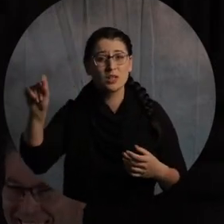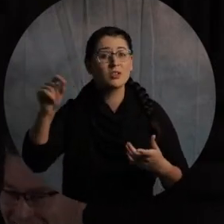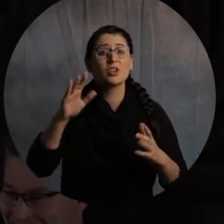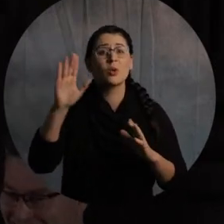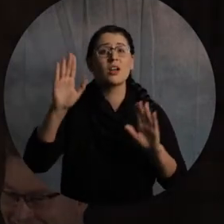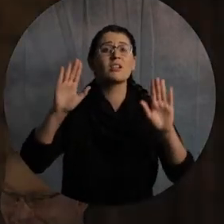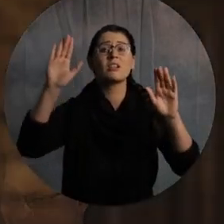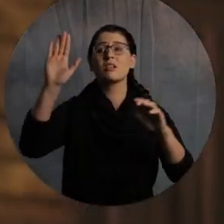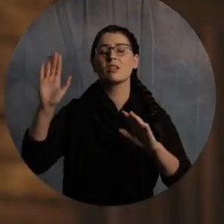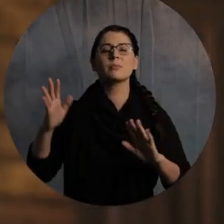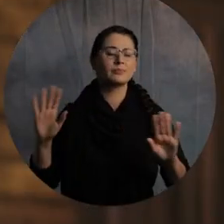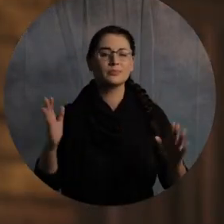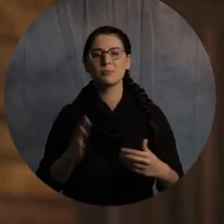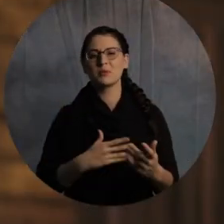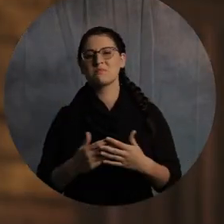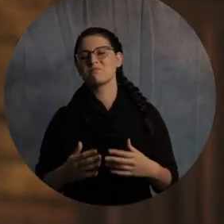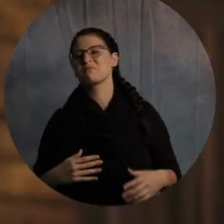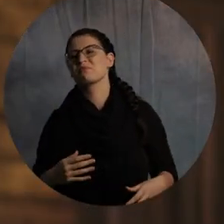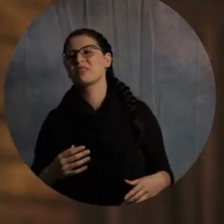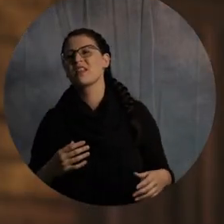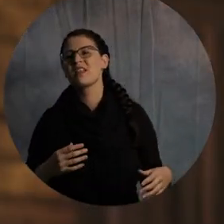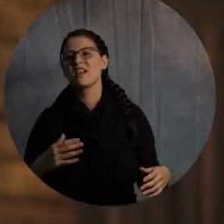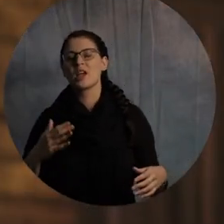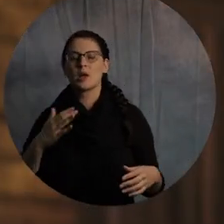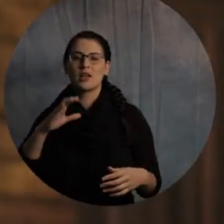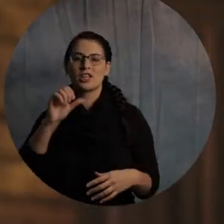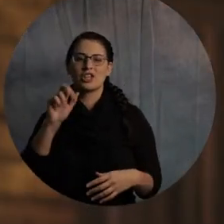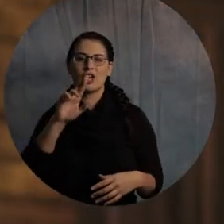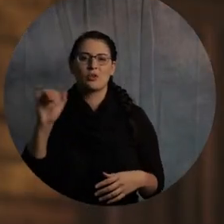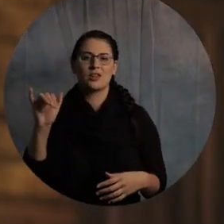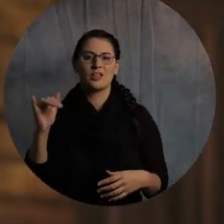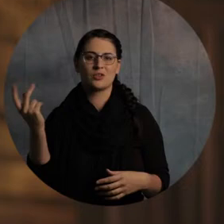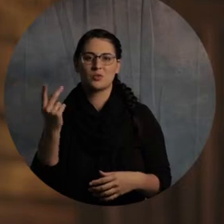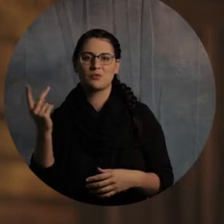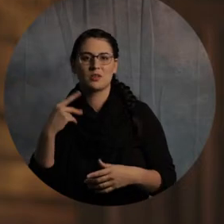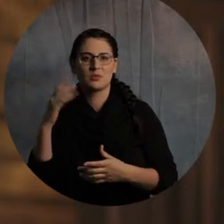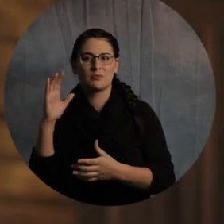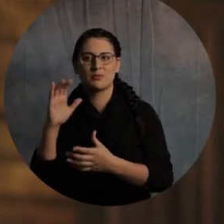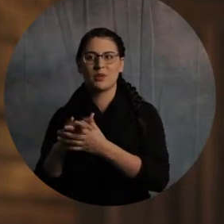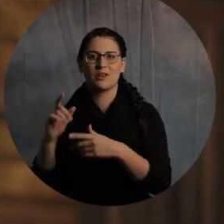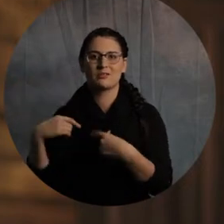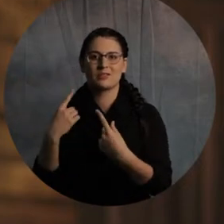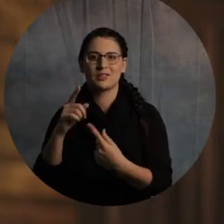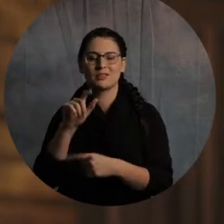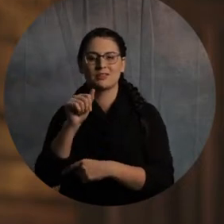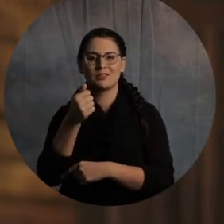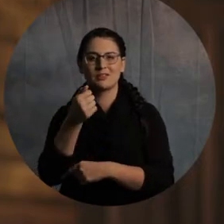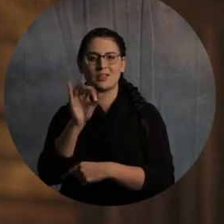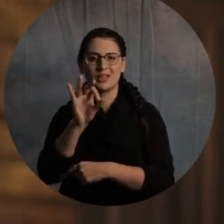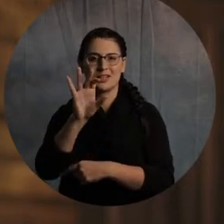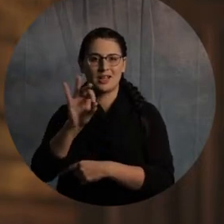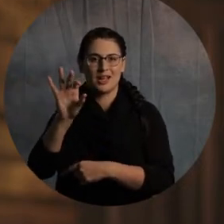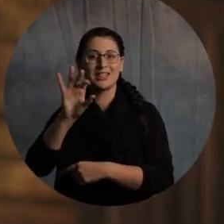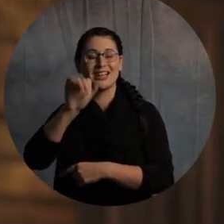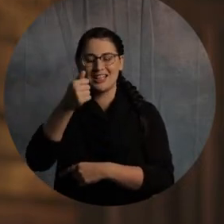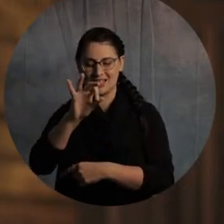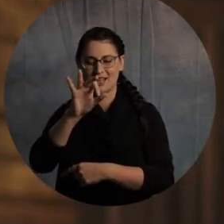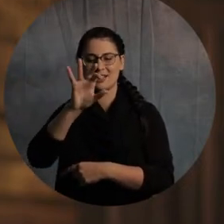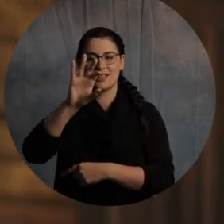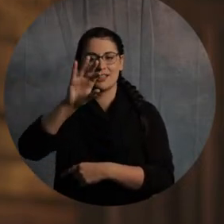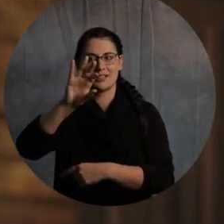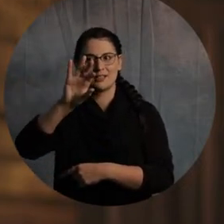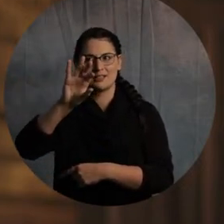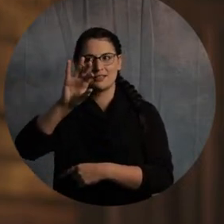and we're still figuring this out. All right. And I'm not just saying that so I can be the humble preacher. All right. Like we're still figuring this out, man. Always tell men,